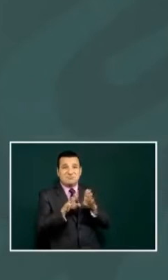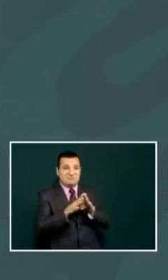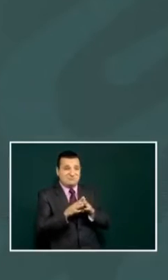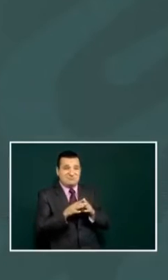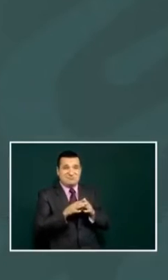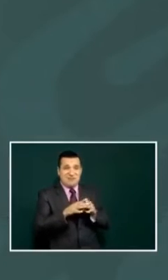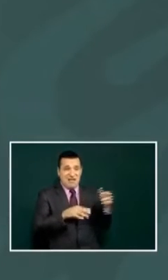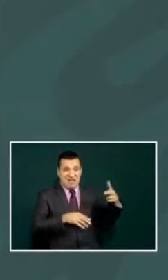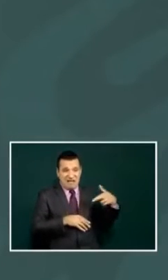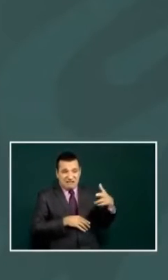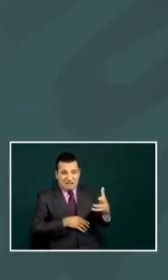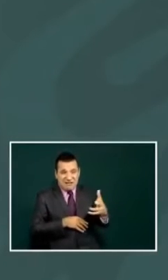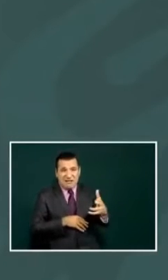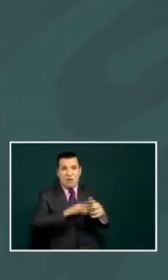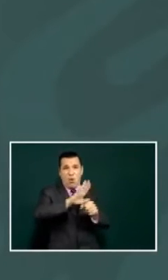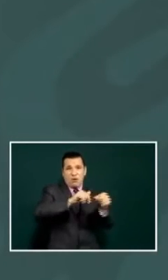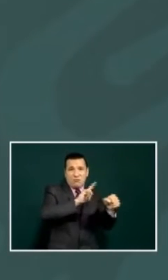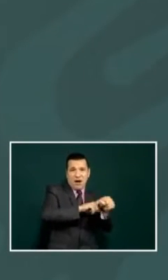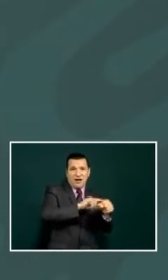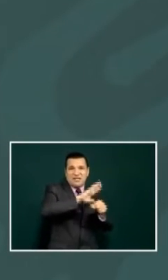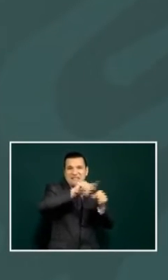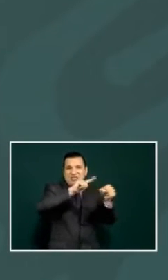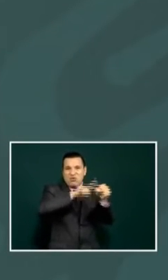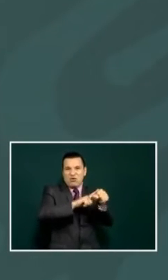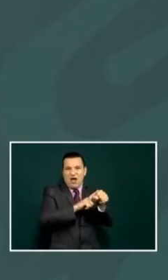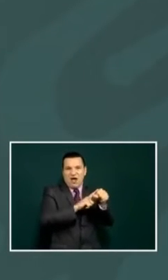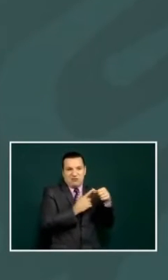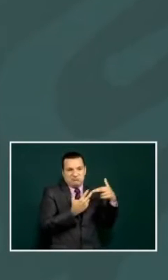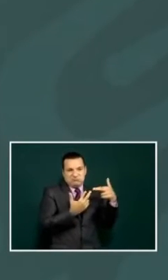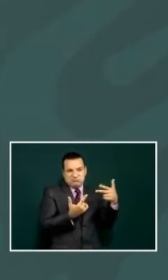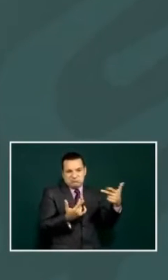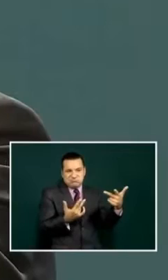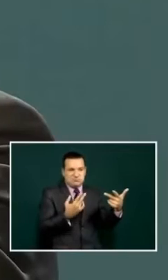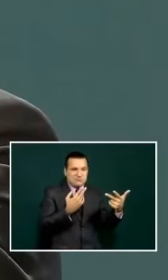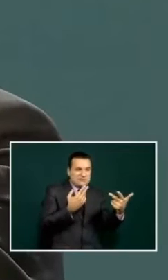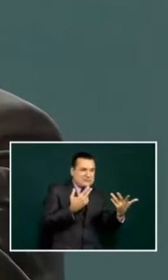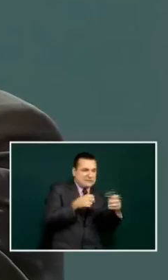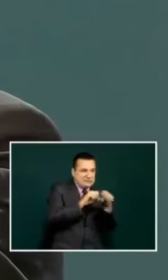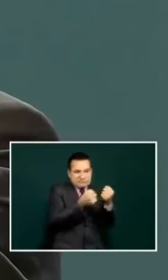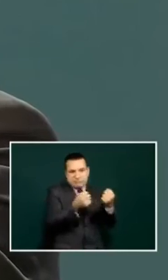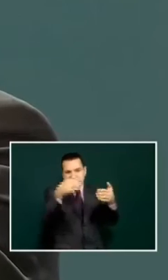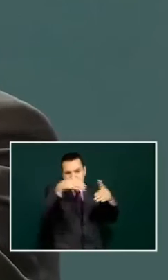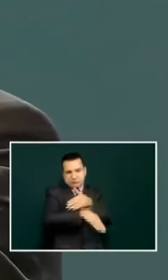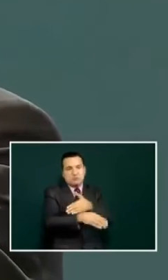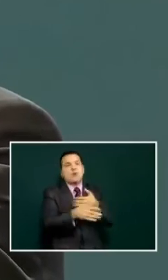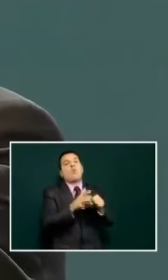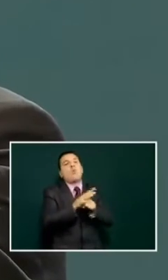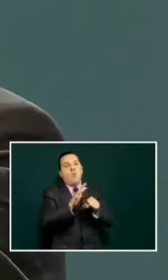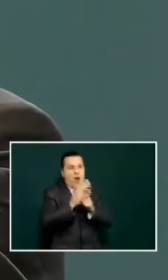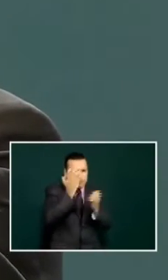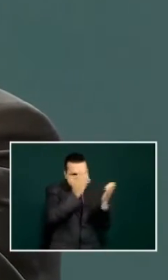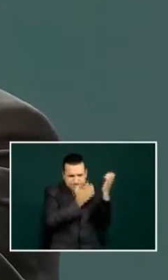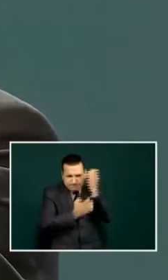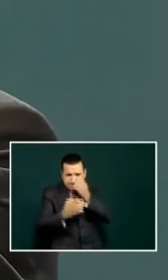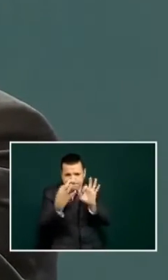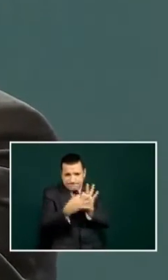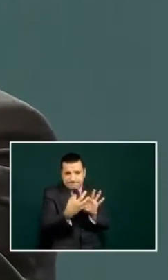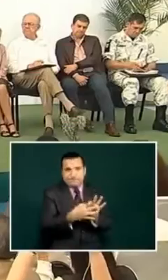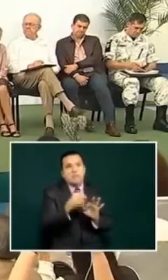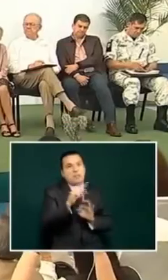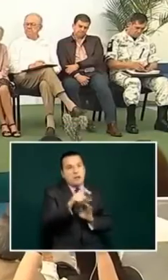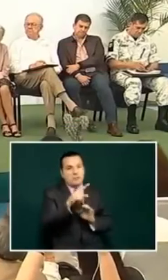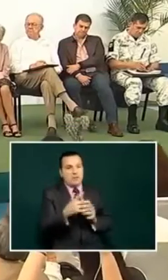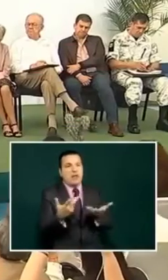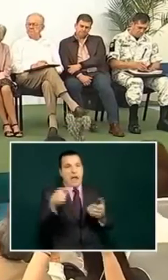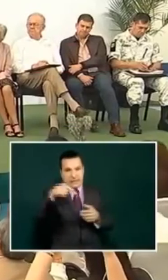damages and the complying of the of the commitments in case